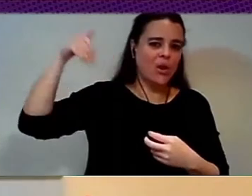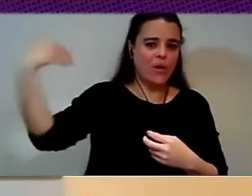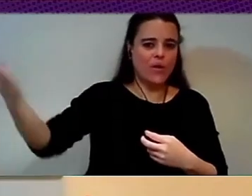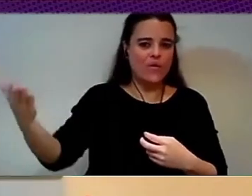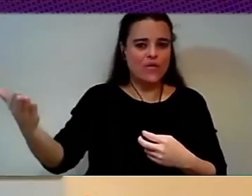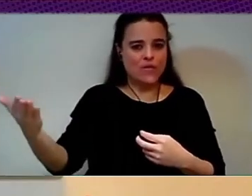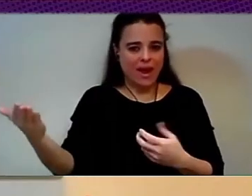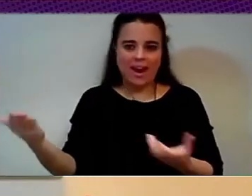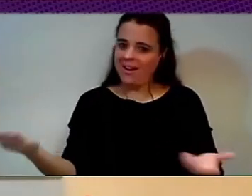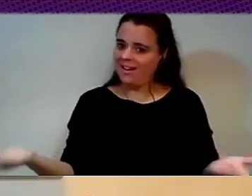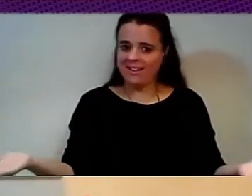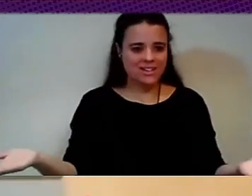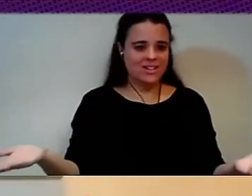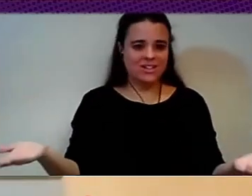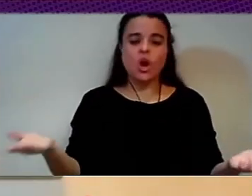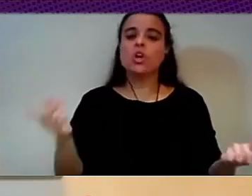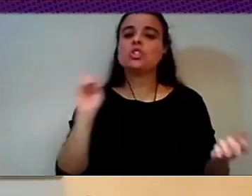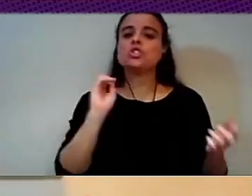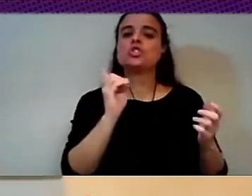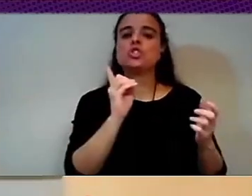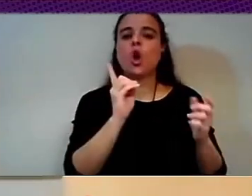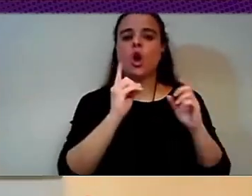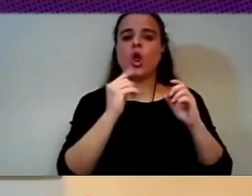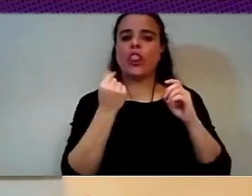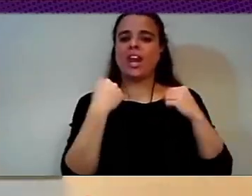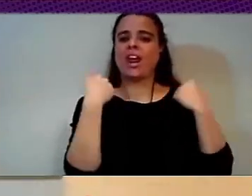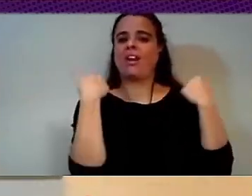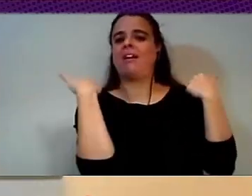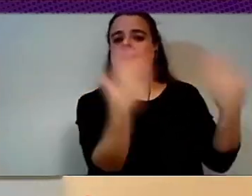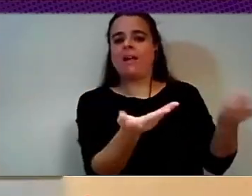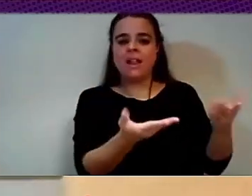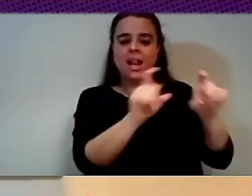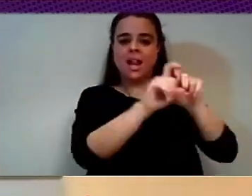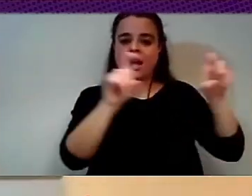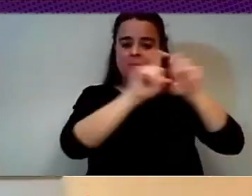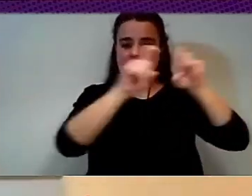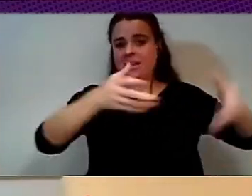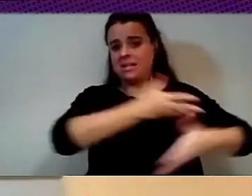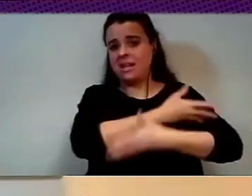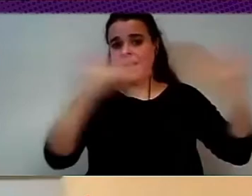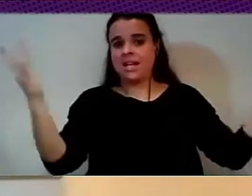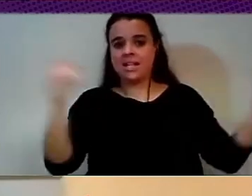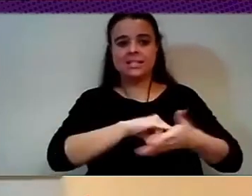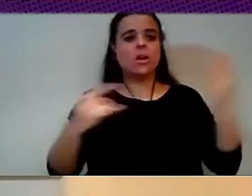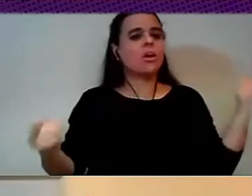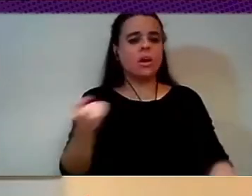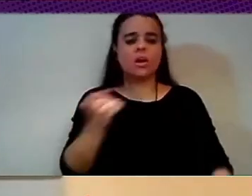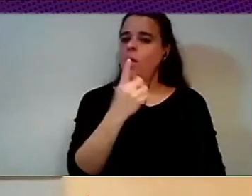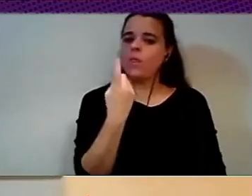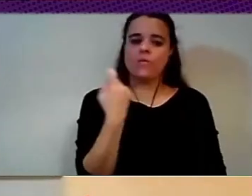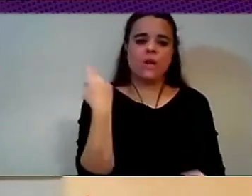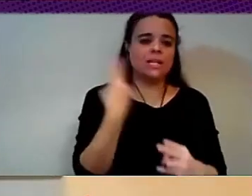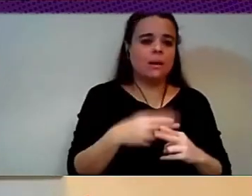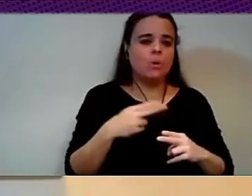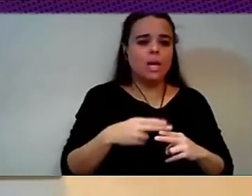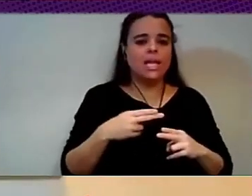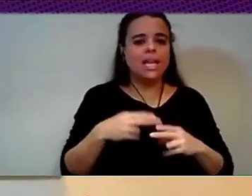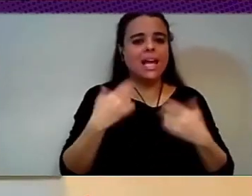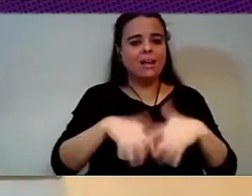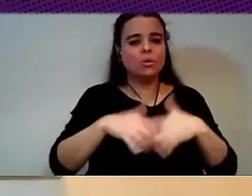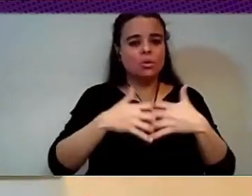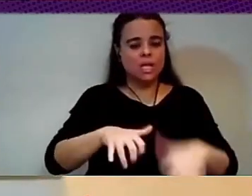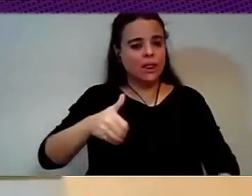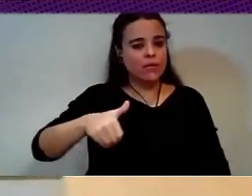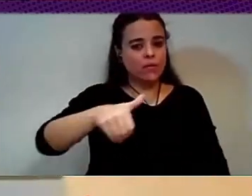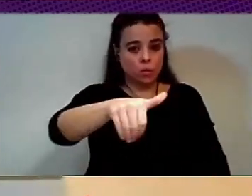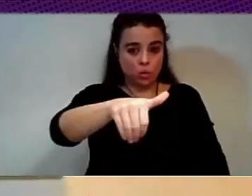need an industrial, I mean, the industrial policy of the future is going to be about these things. Actually, it's not of the futures of the present.